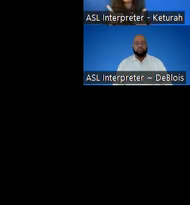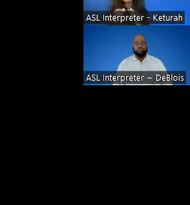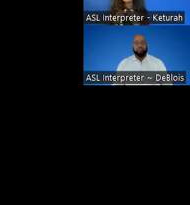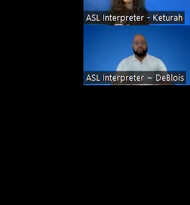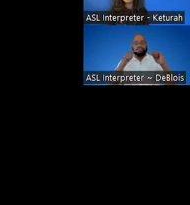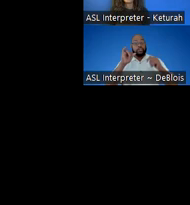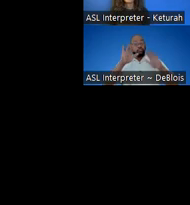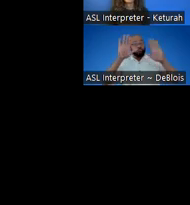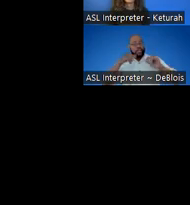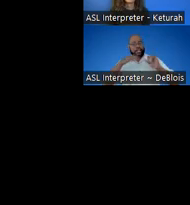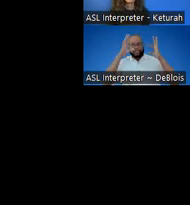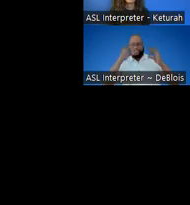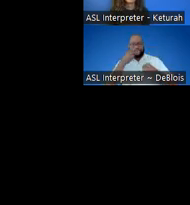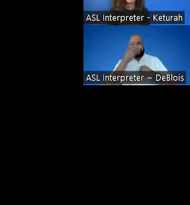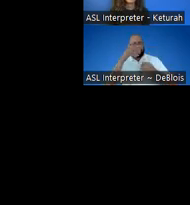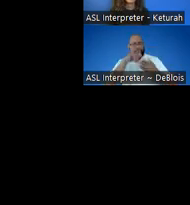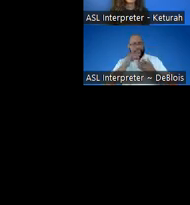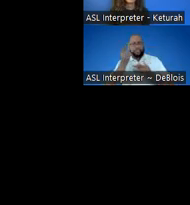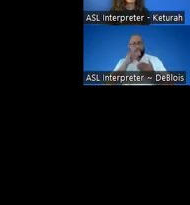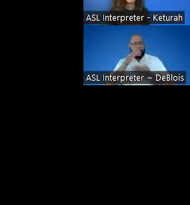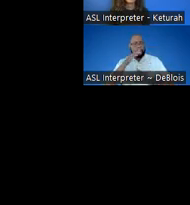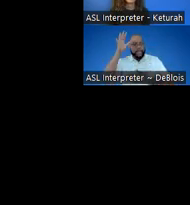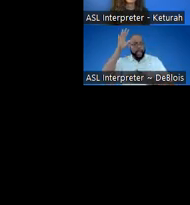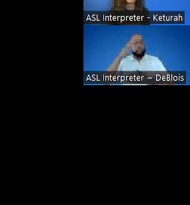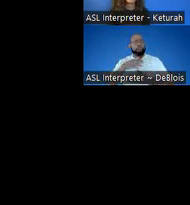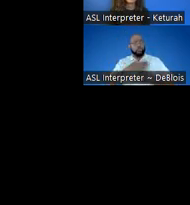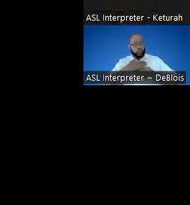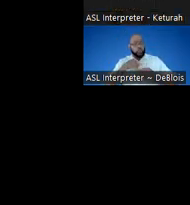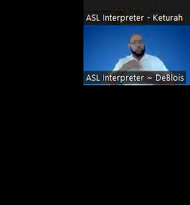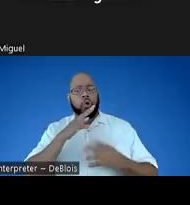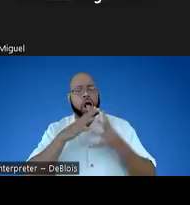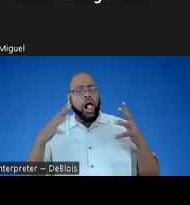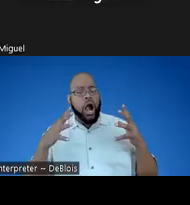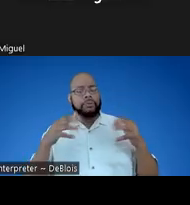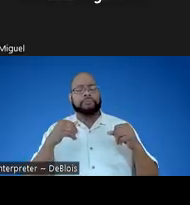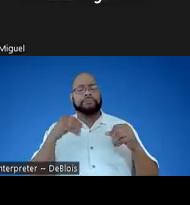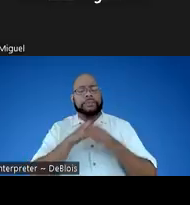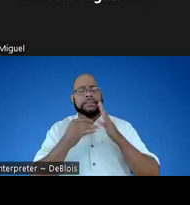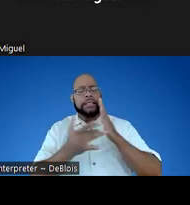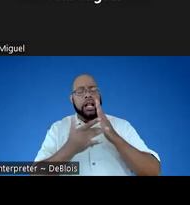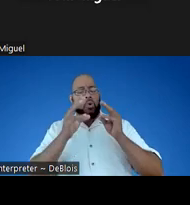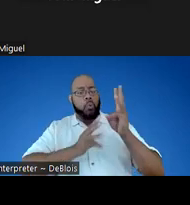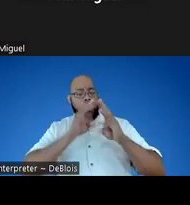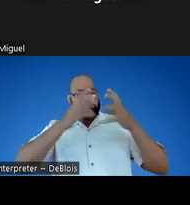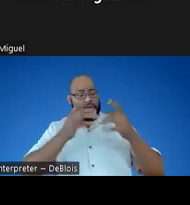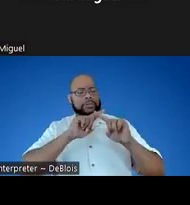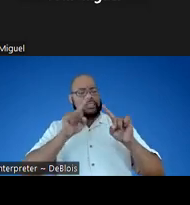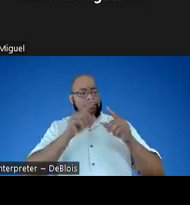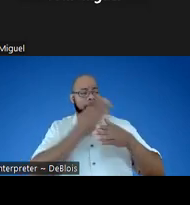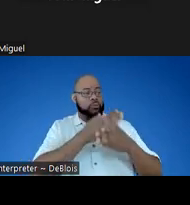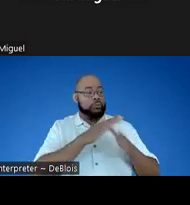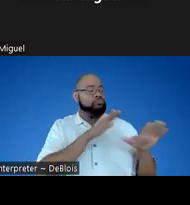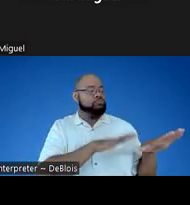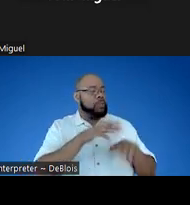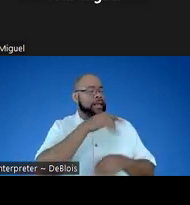That's great. can definitely see it as something that parents would enjoy. And I know we talk a lot in technology world about the difference between passive